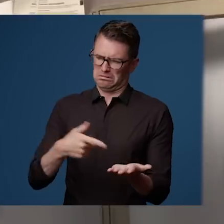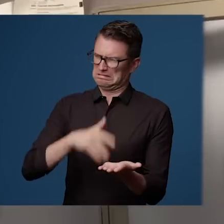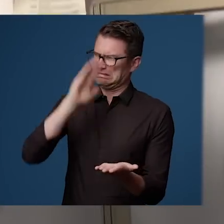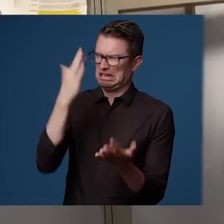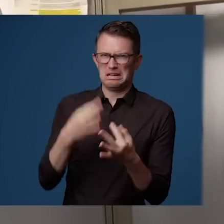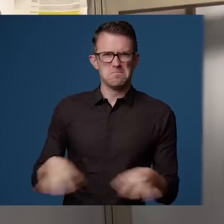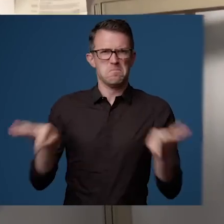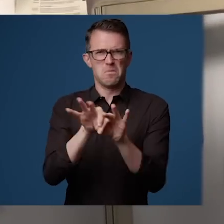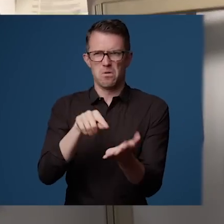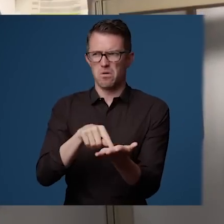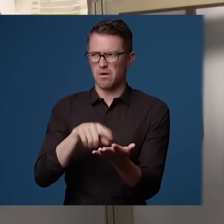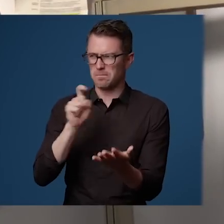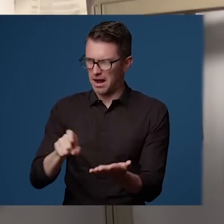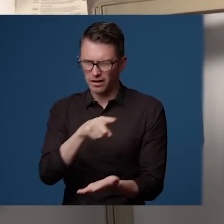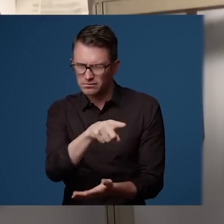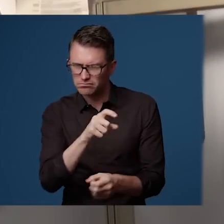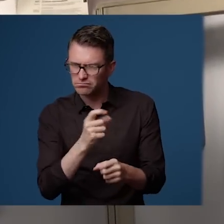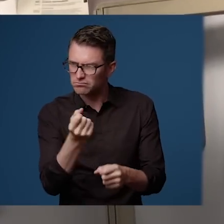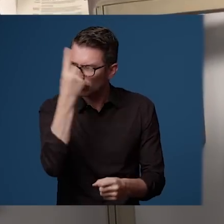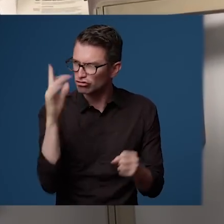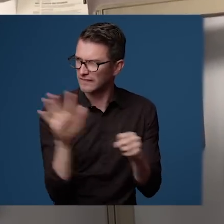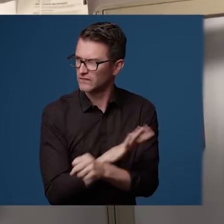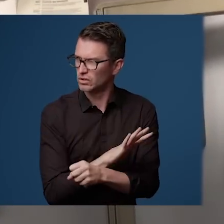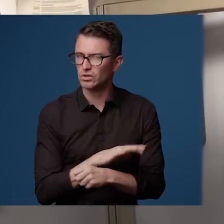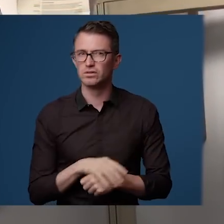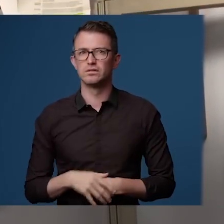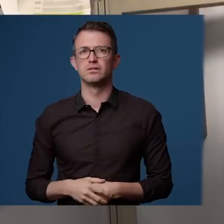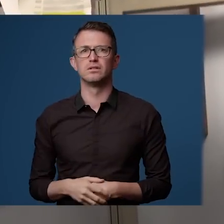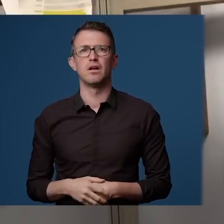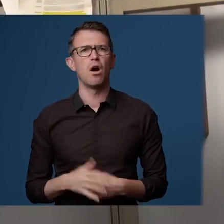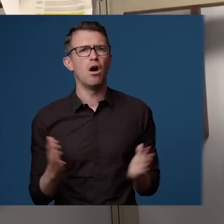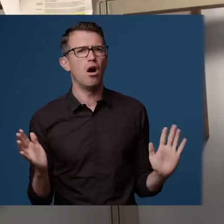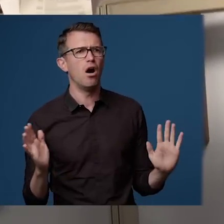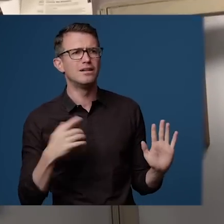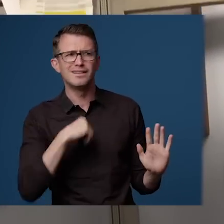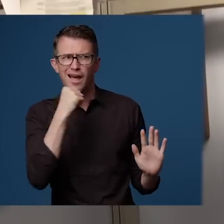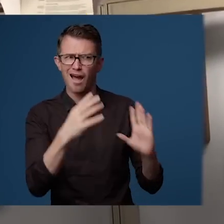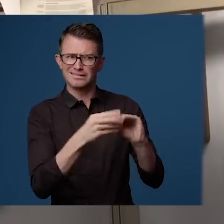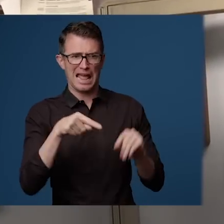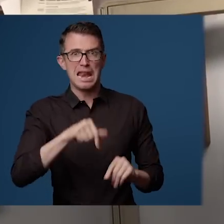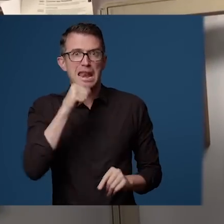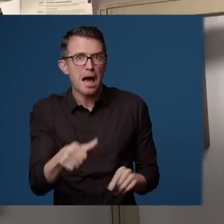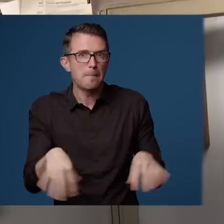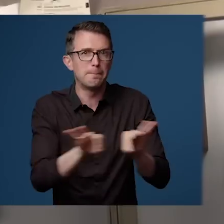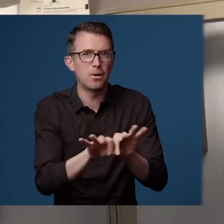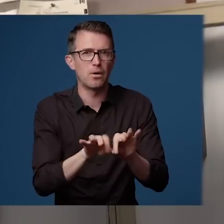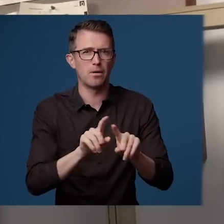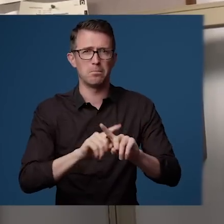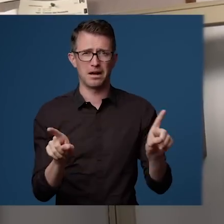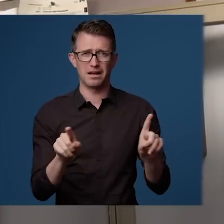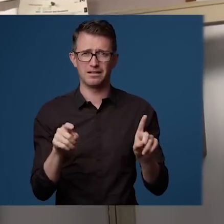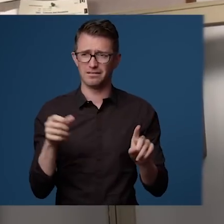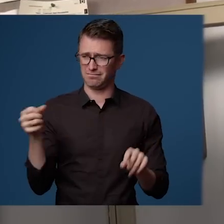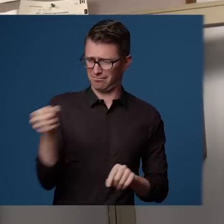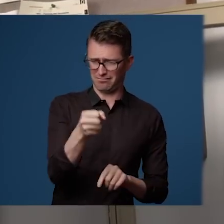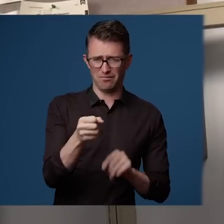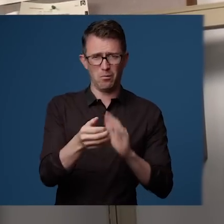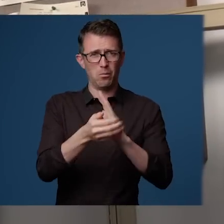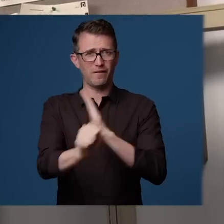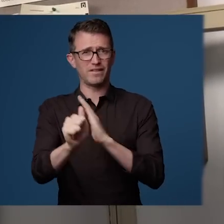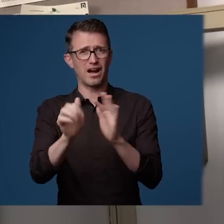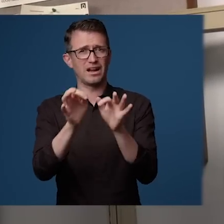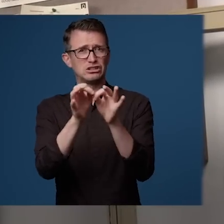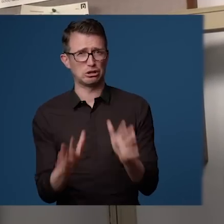pretty important that you really understand that. saying it's not important. It is important. But as far as providing a certified interpreter at our